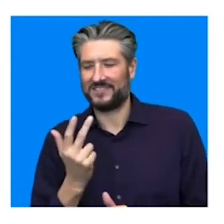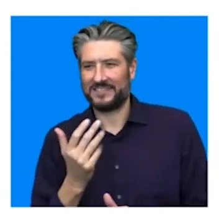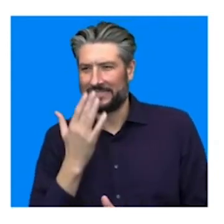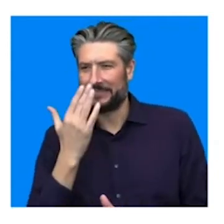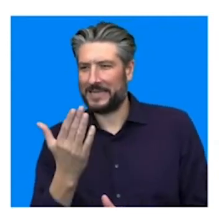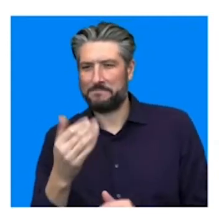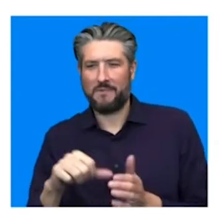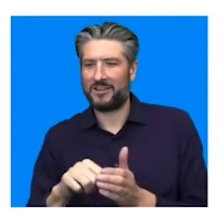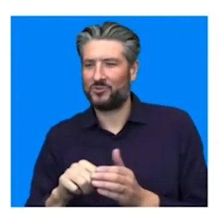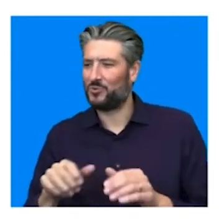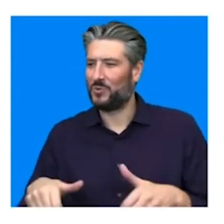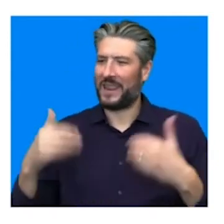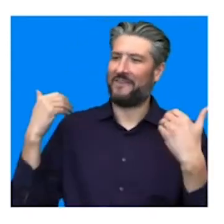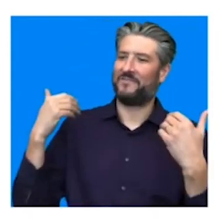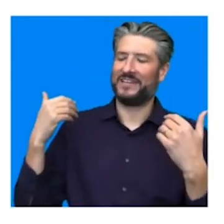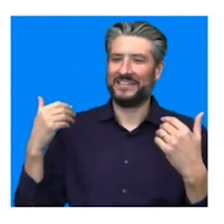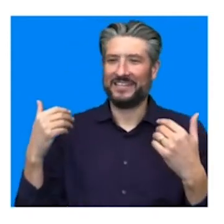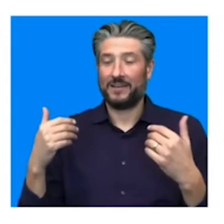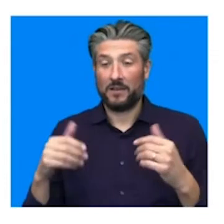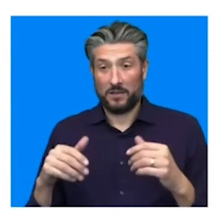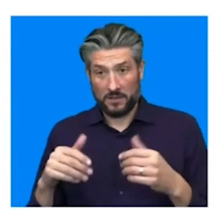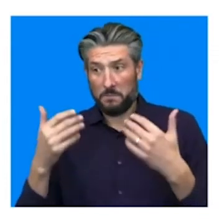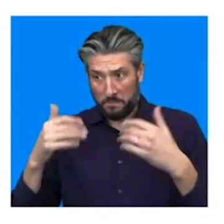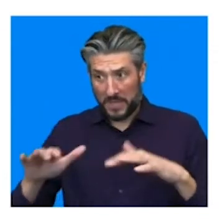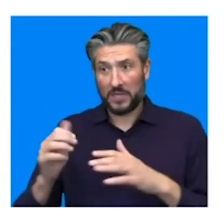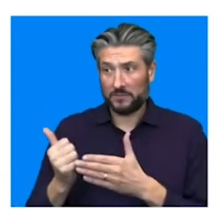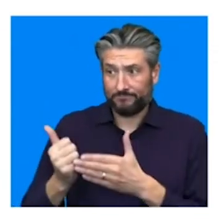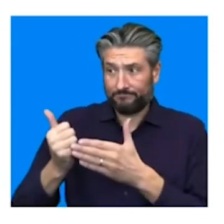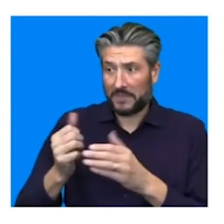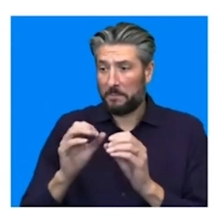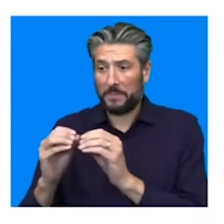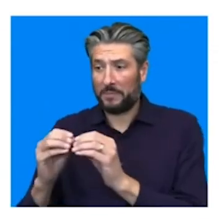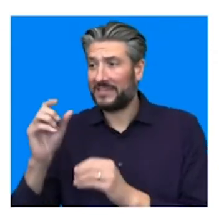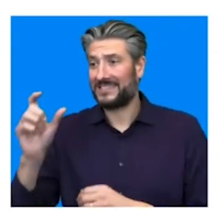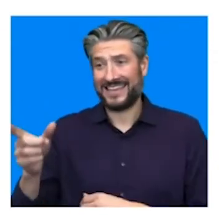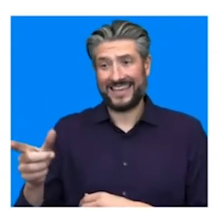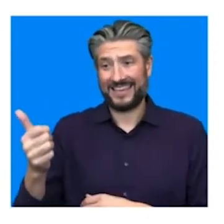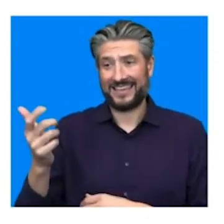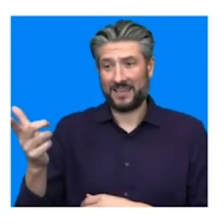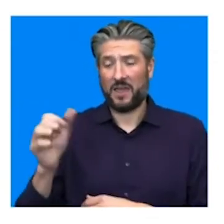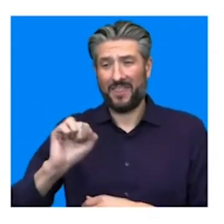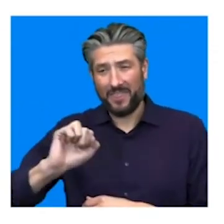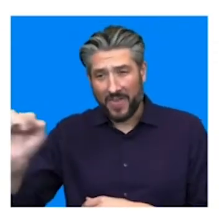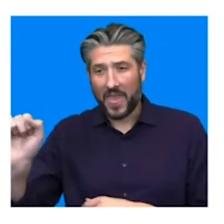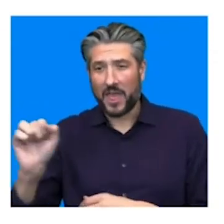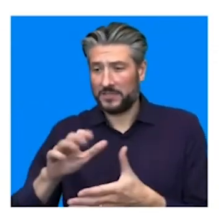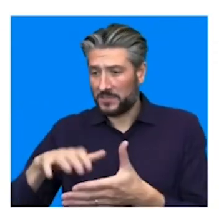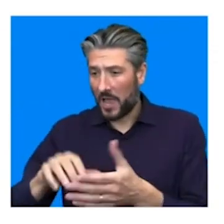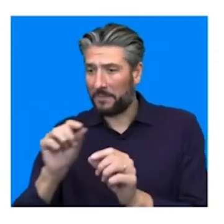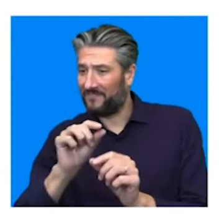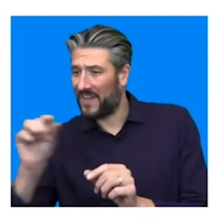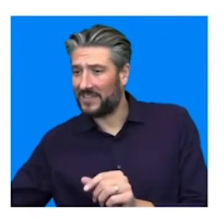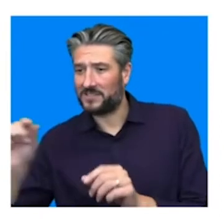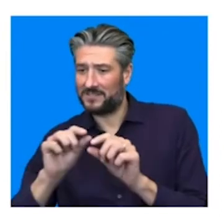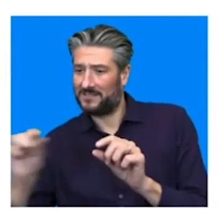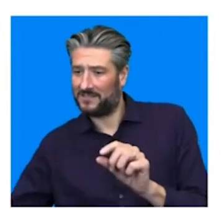done done a great job for the BBC, the BBC has a really high performing typeface. Right. That's great. But it kind of has to